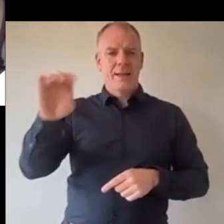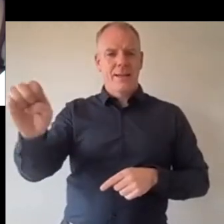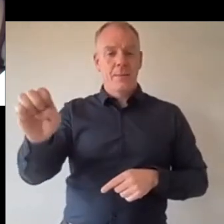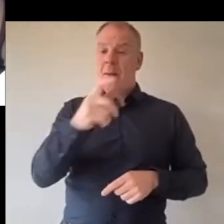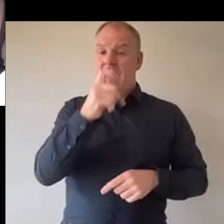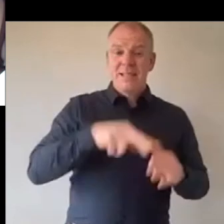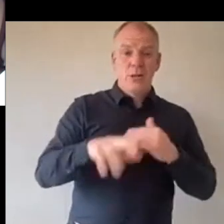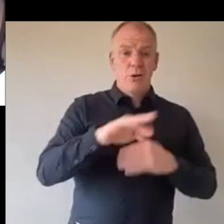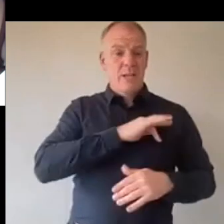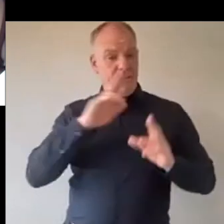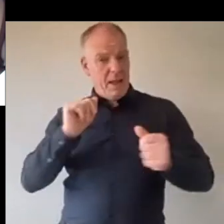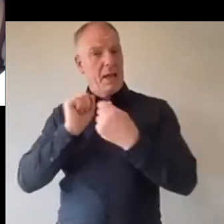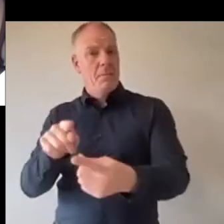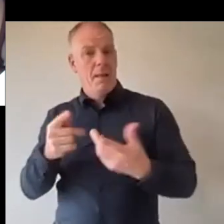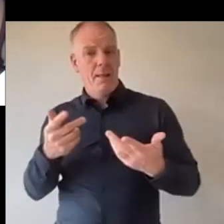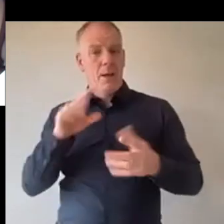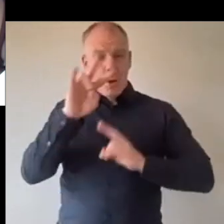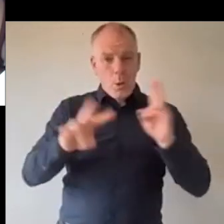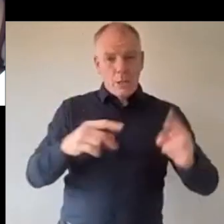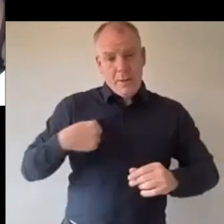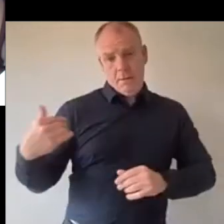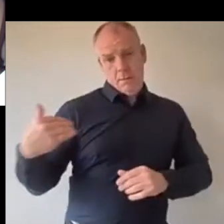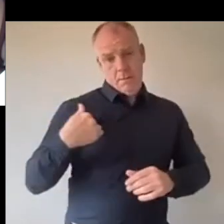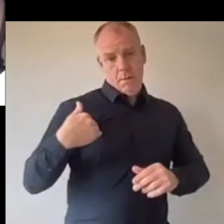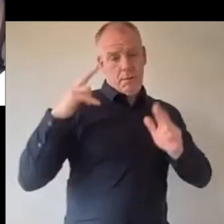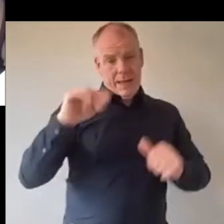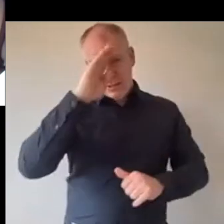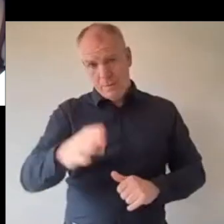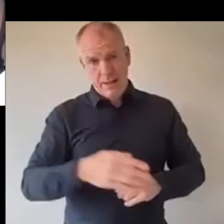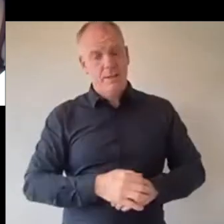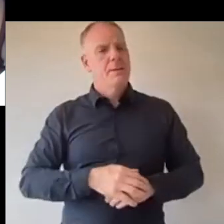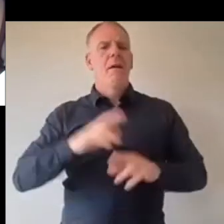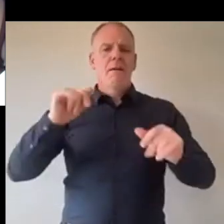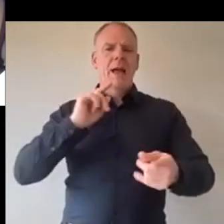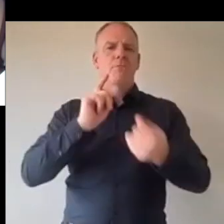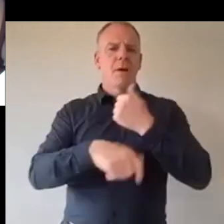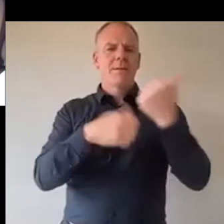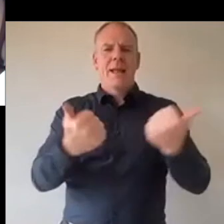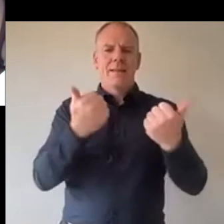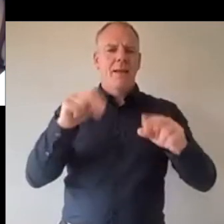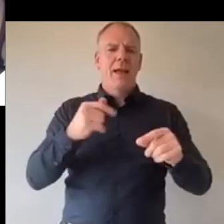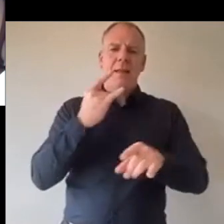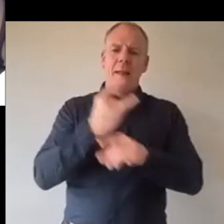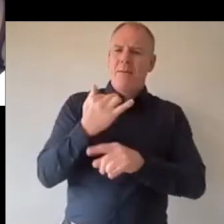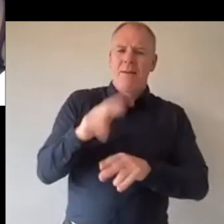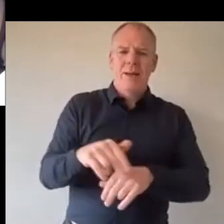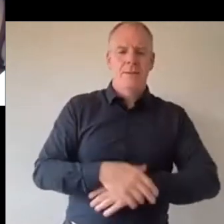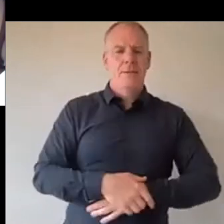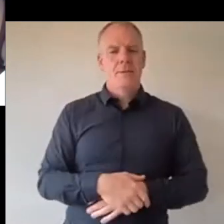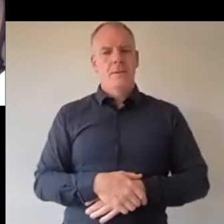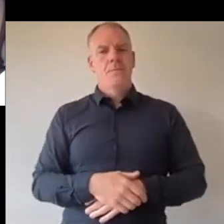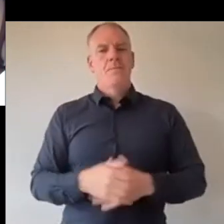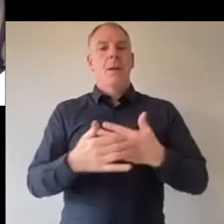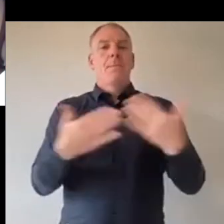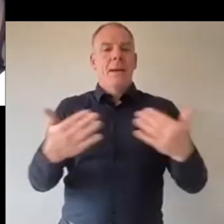teachers or yourselves if you have any questions for me please contact me more than happy to to answer and help uh if i can and uh a